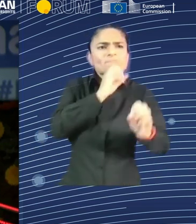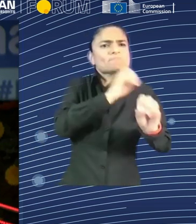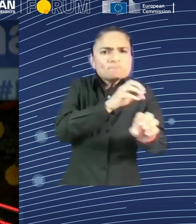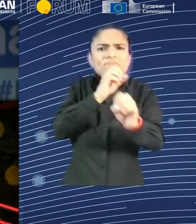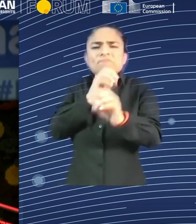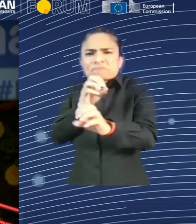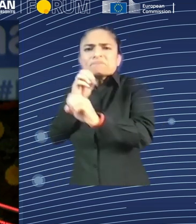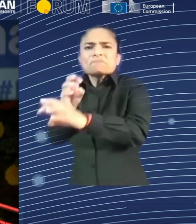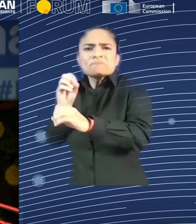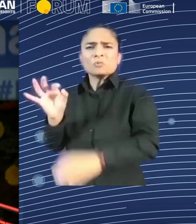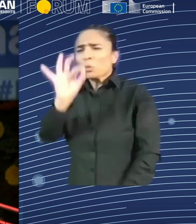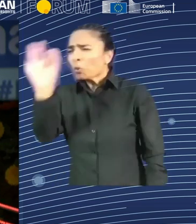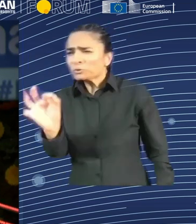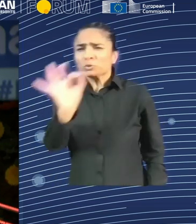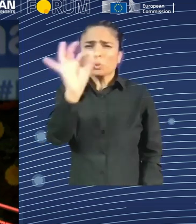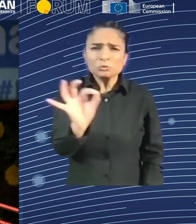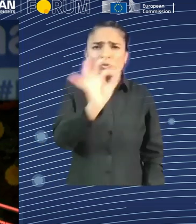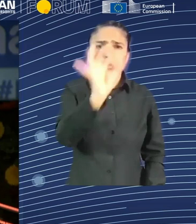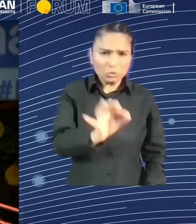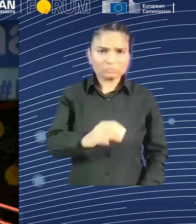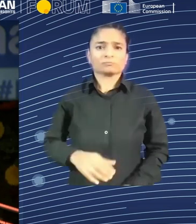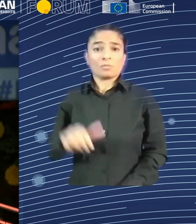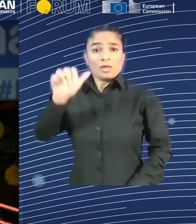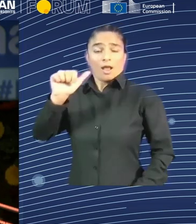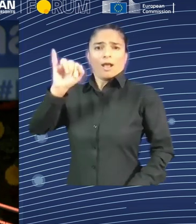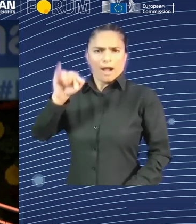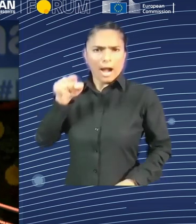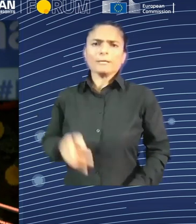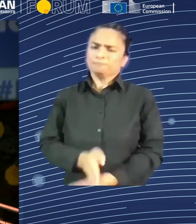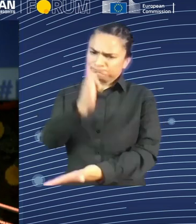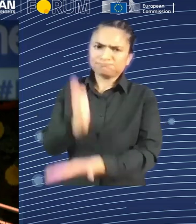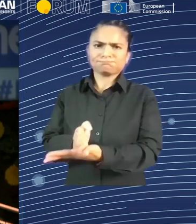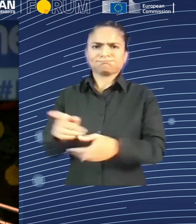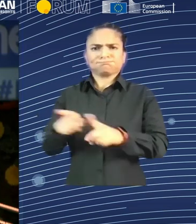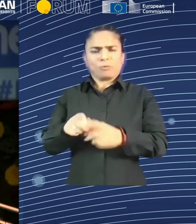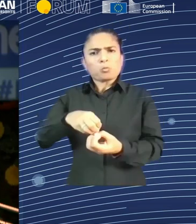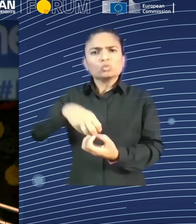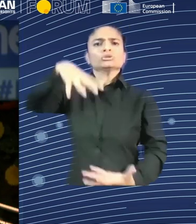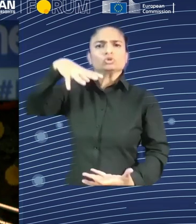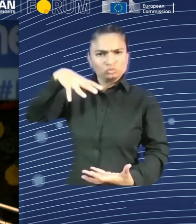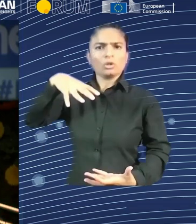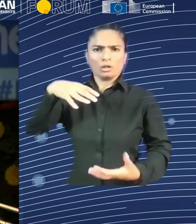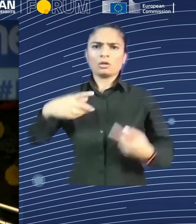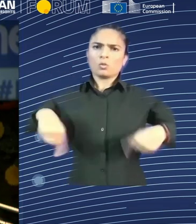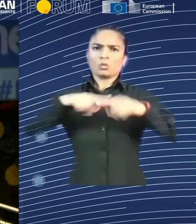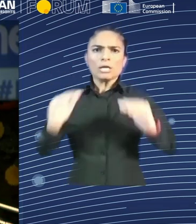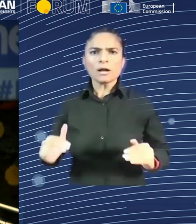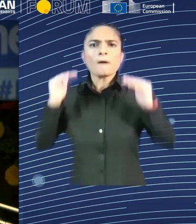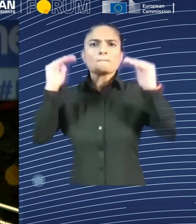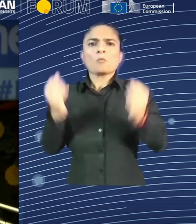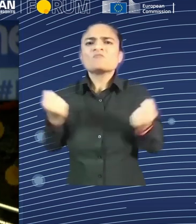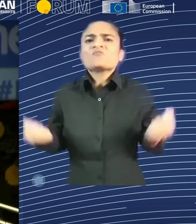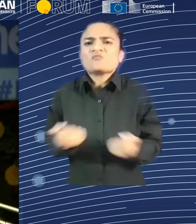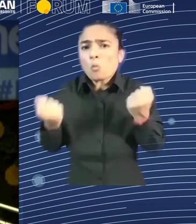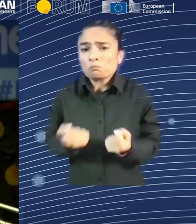and reduce physical hazards. At the same time, it may and will lead to offshoring, to job shifts, to losses,